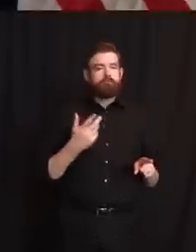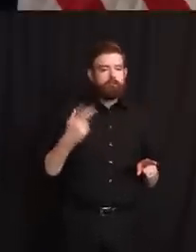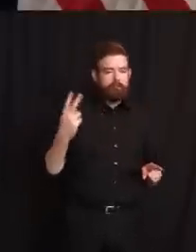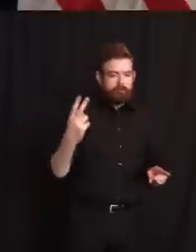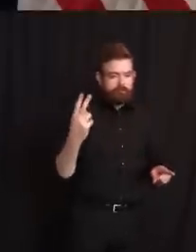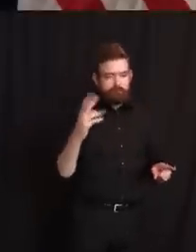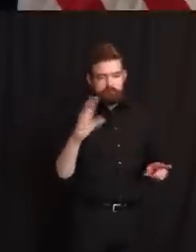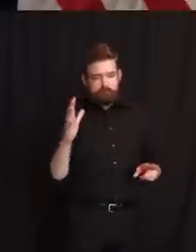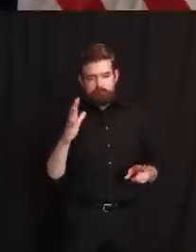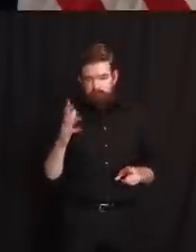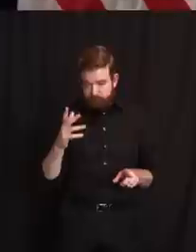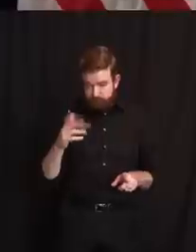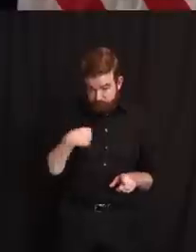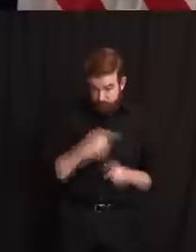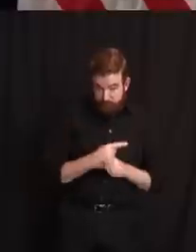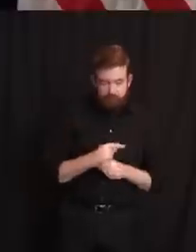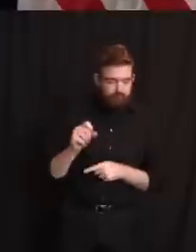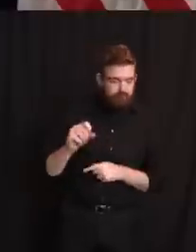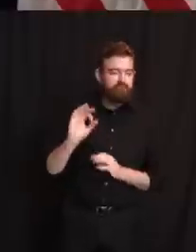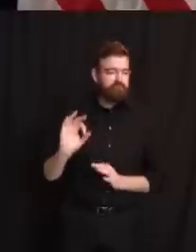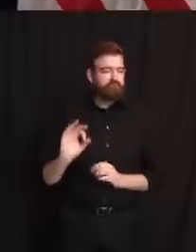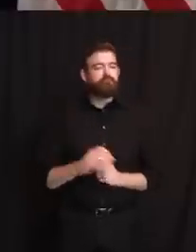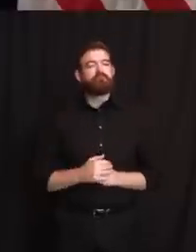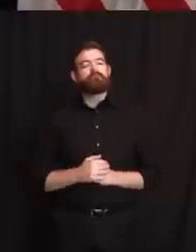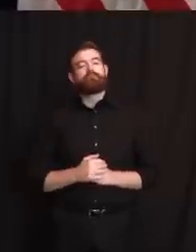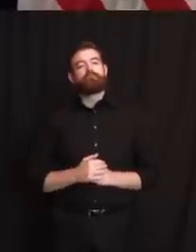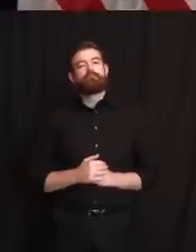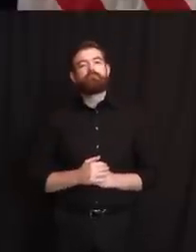that right? Thank you. Do you have something? Please.